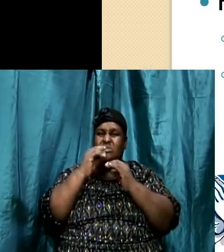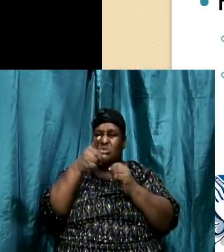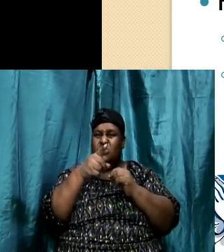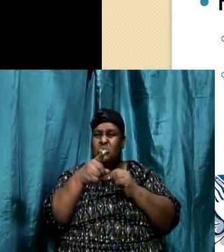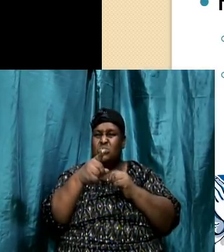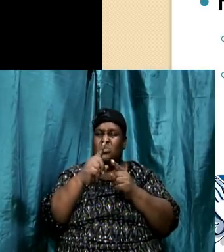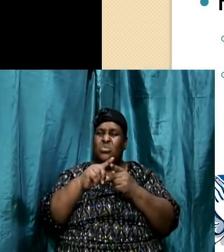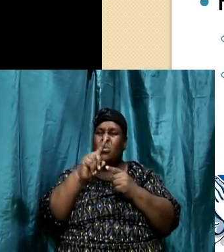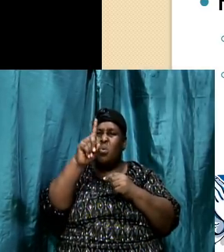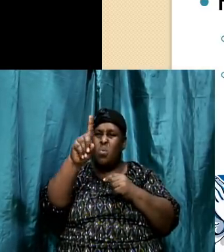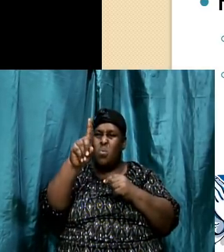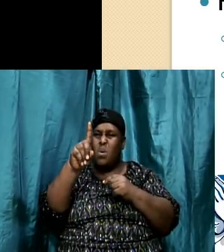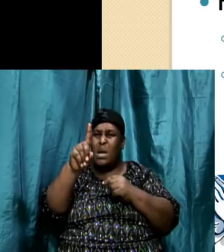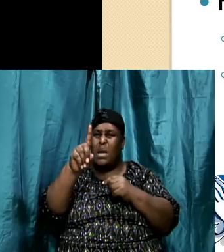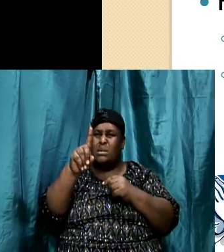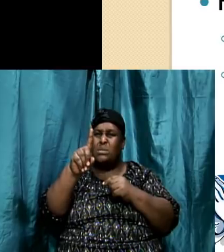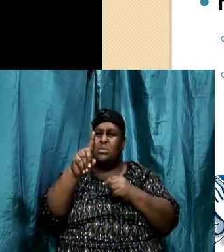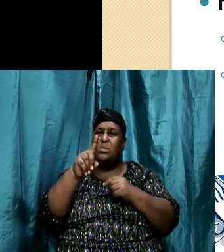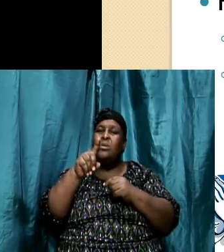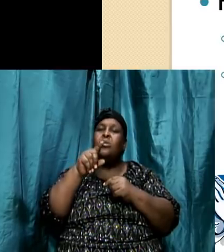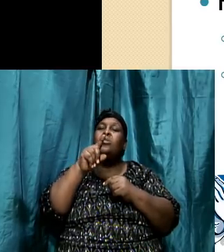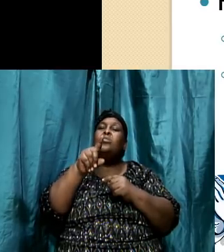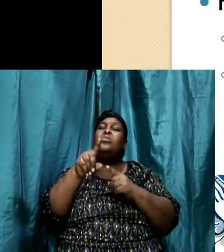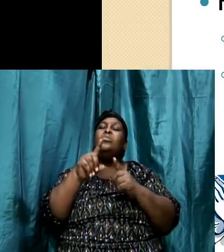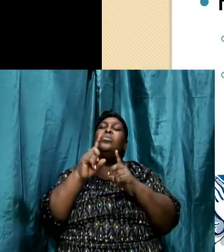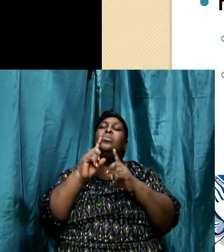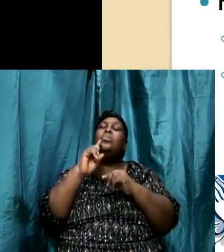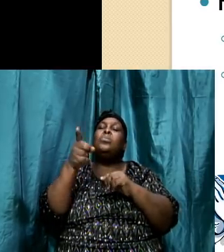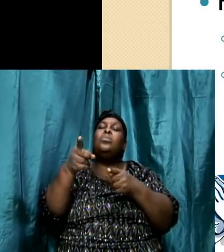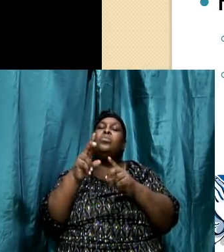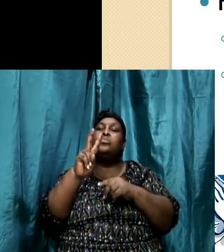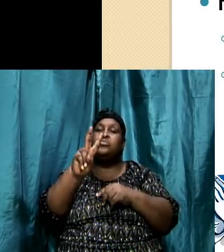saying to them was that how do you deal with your enemies?